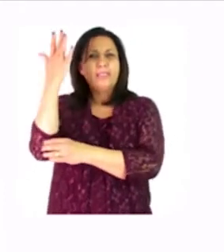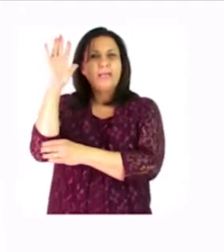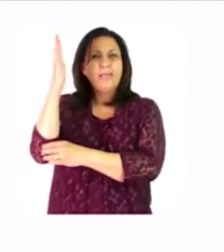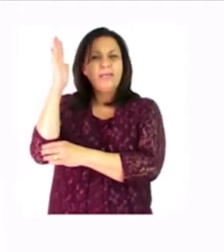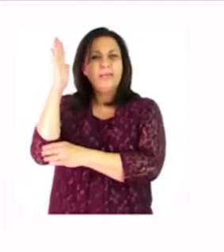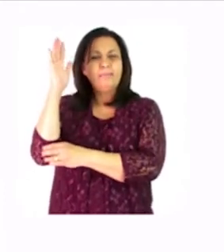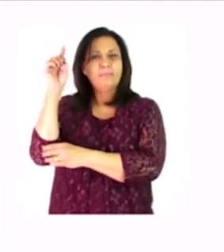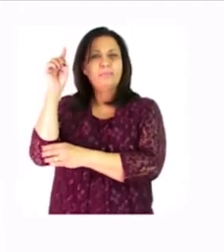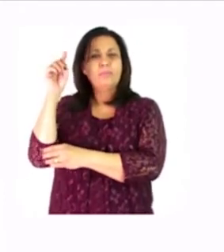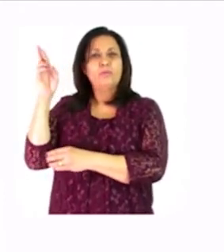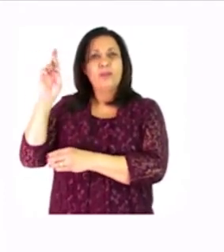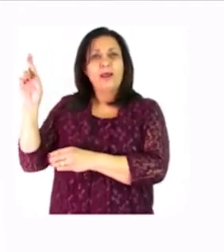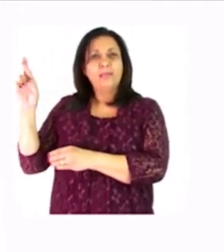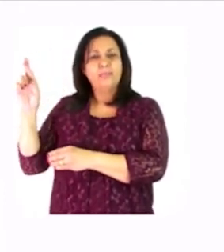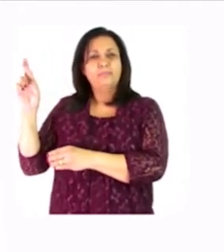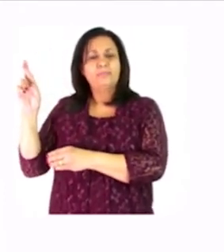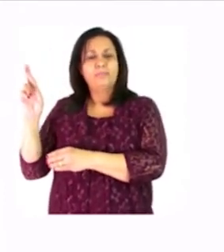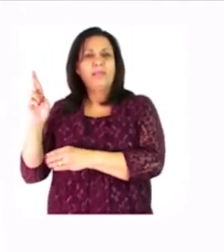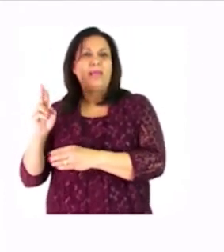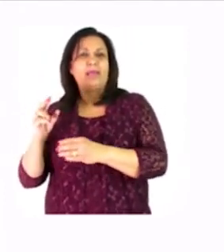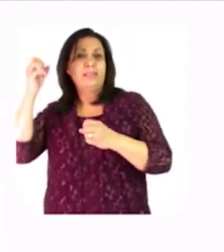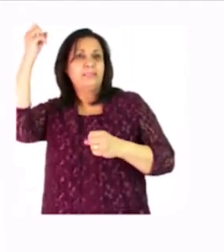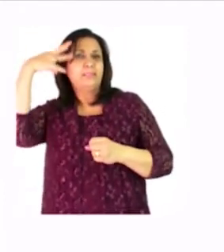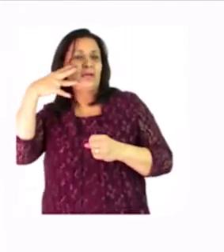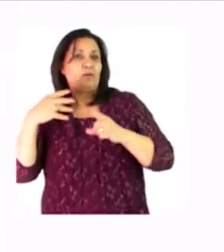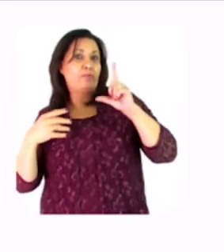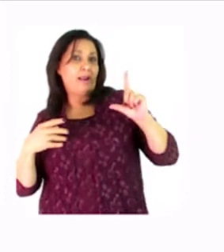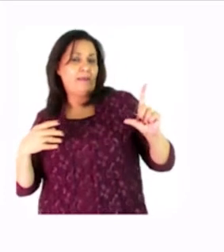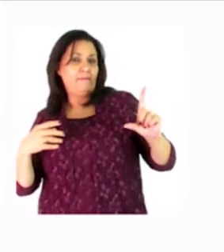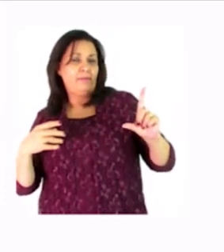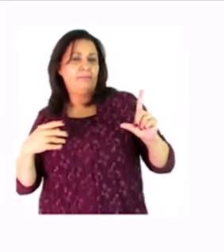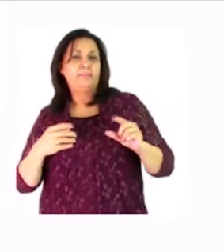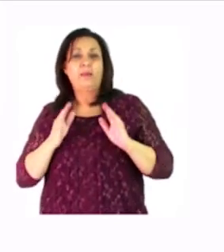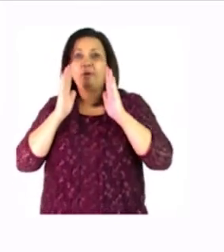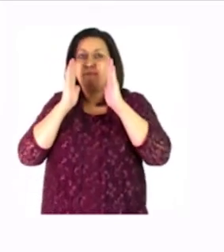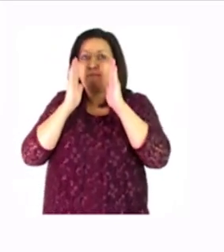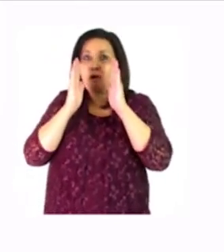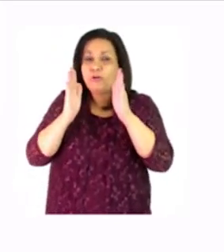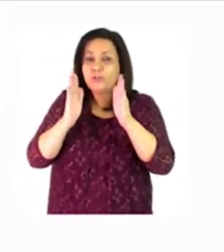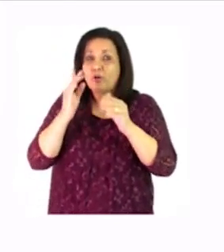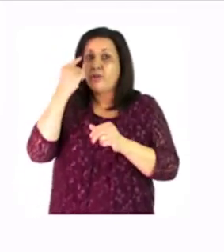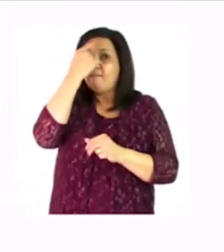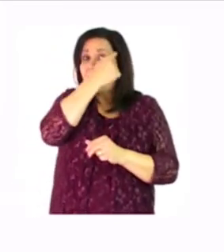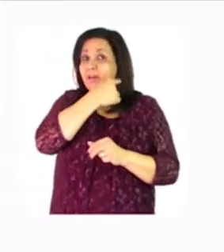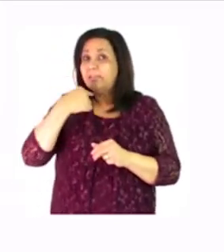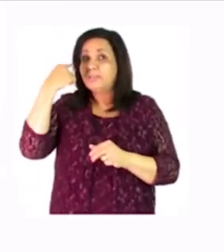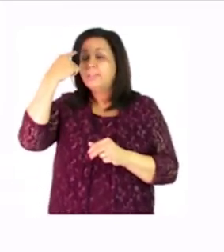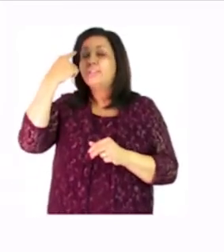side on the right side and the sun but focus on the face of the sun